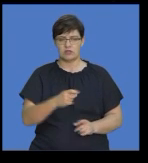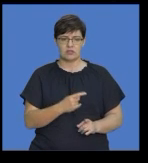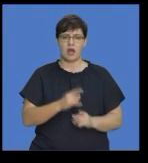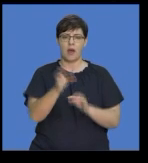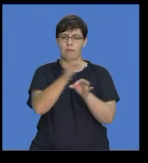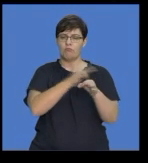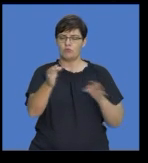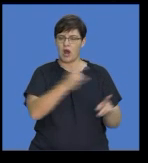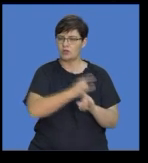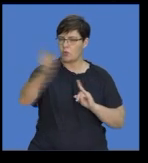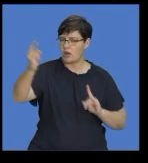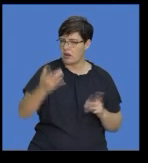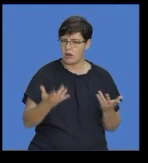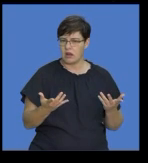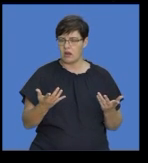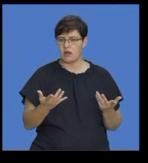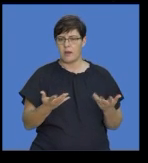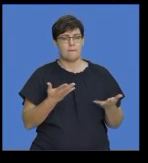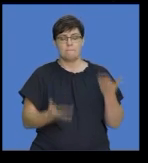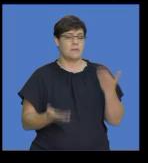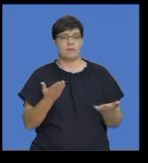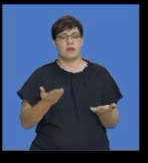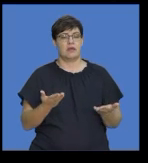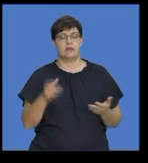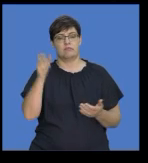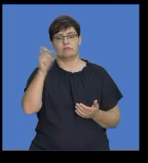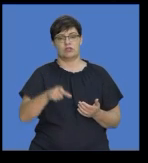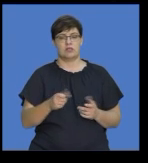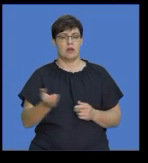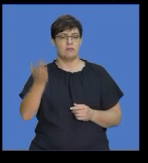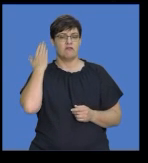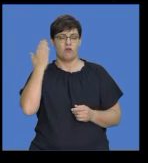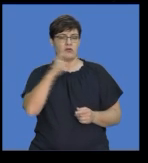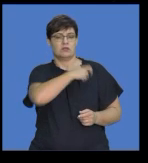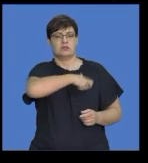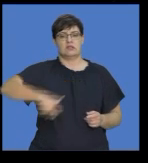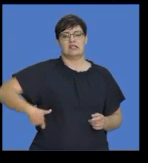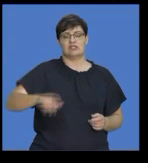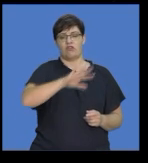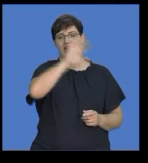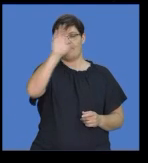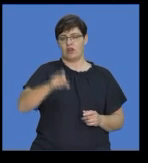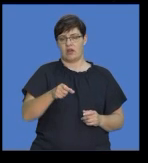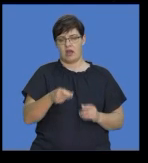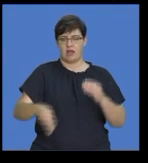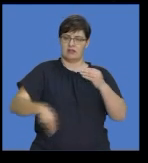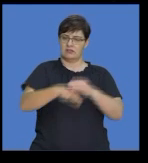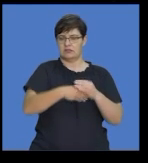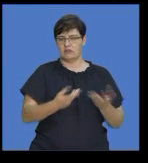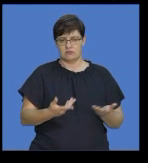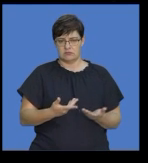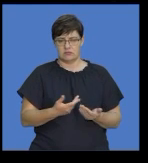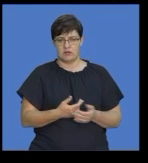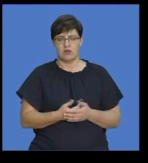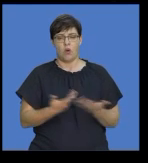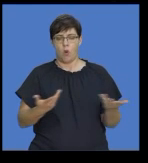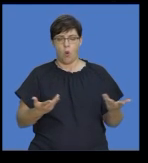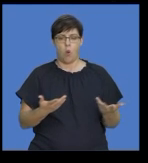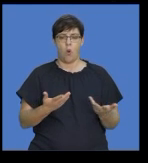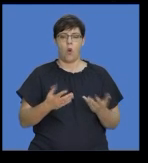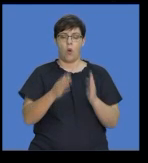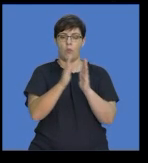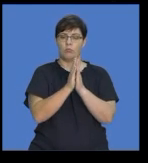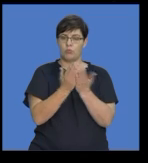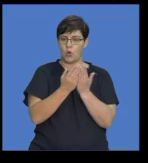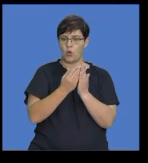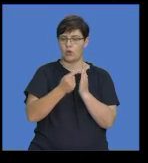prizes? He could have won. Or maybe the person was a previous Miss South Africa candidate. You never know. Published a book.